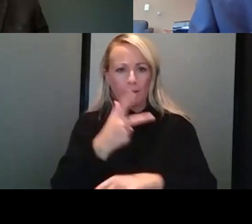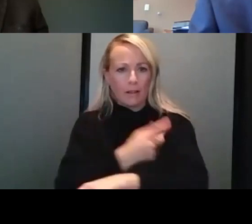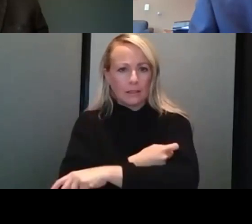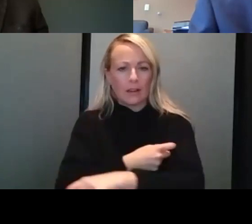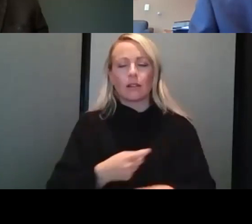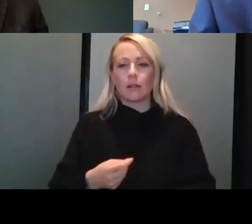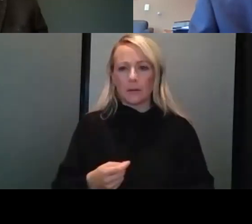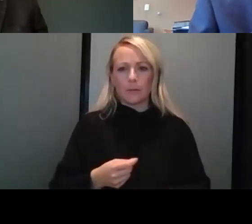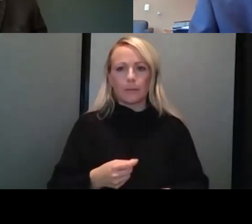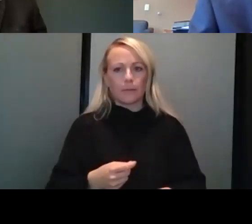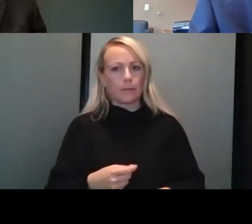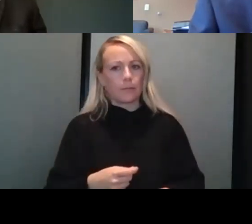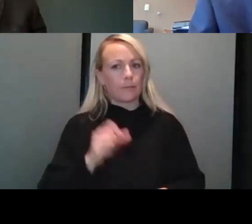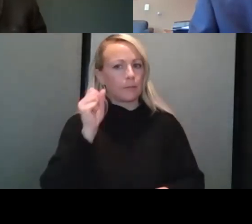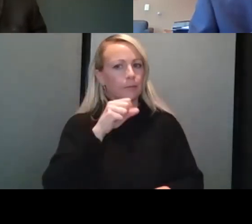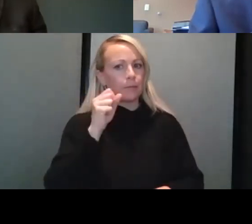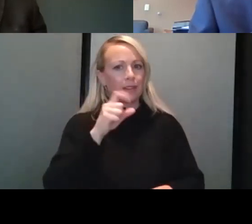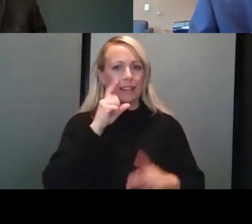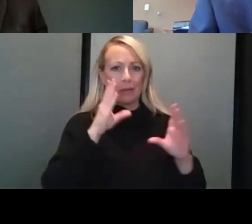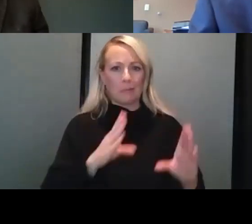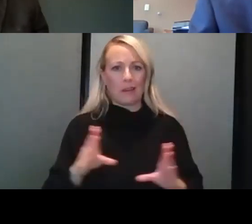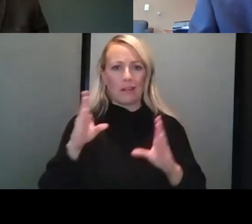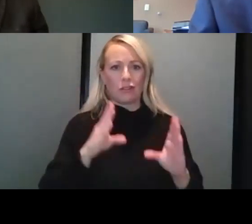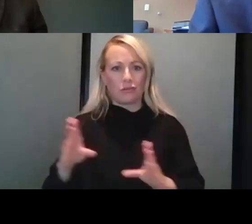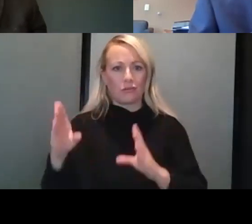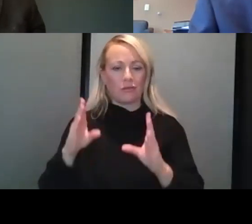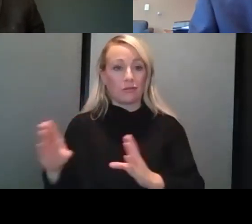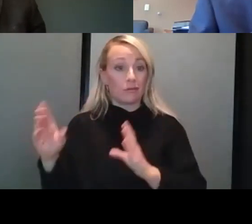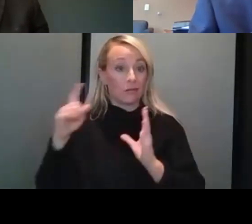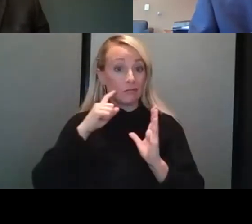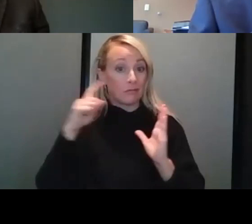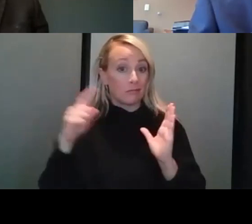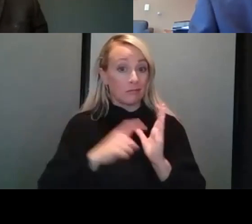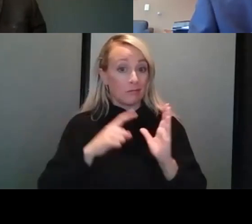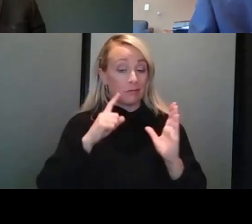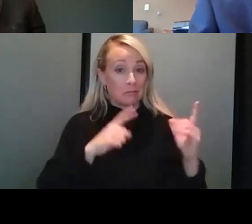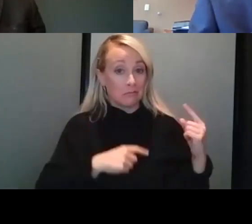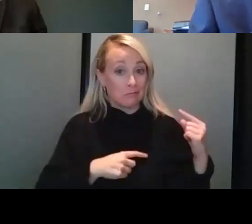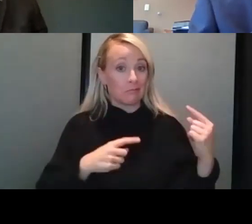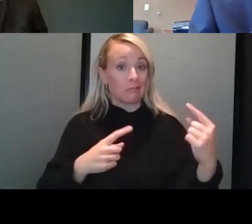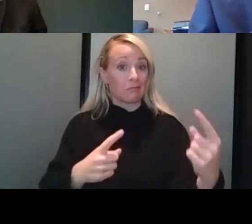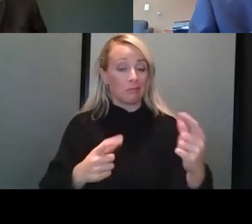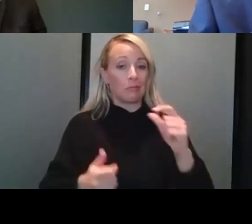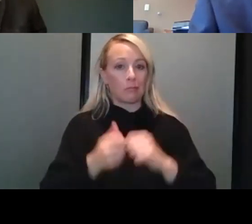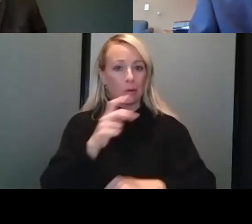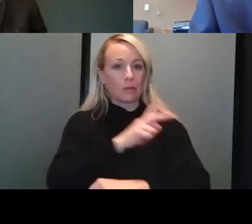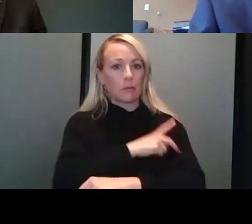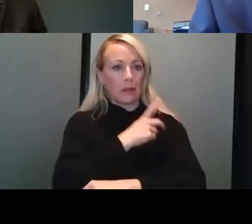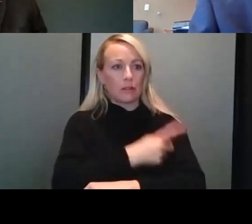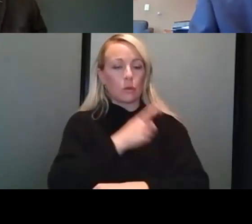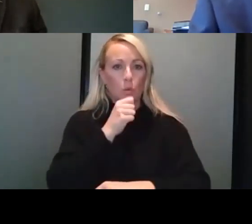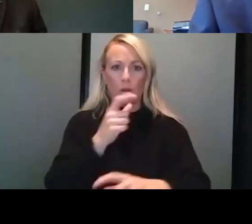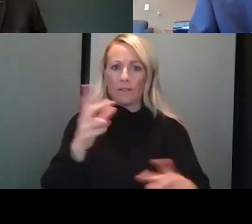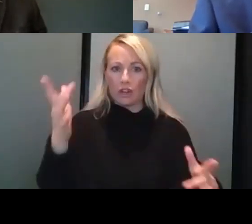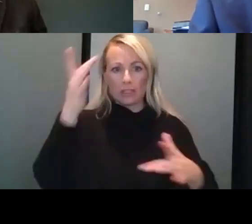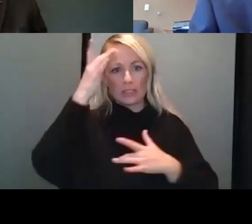Yeah, would. The pattern is held that we've seen since we've been vaccinating that the vast majority of patients who are very sick